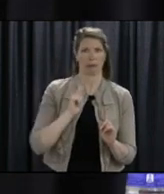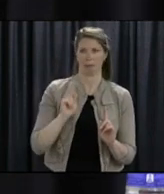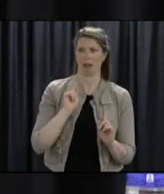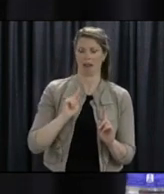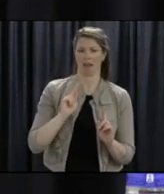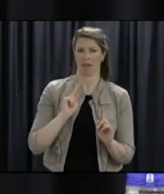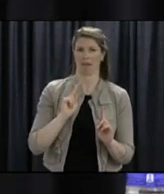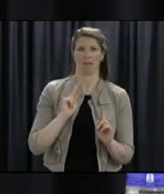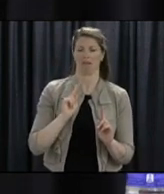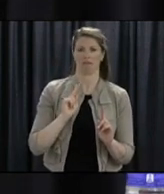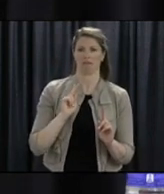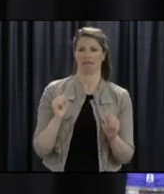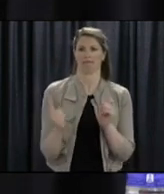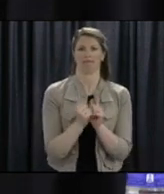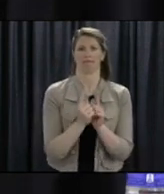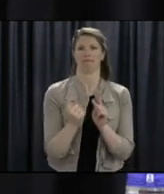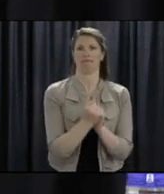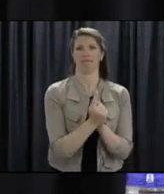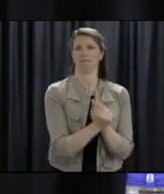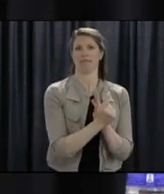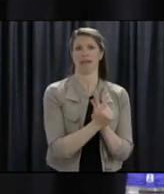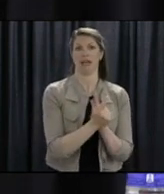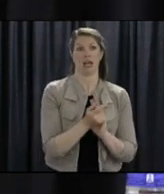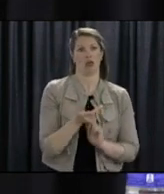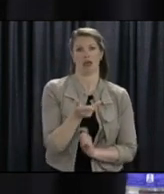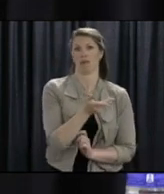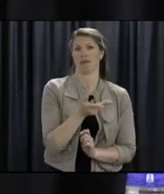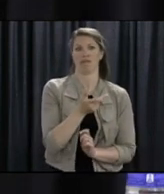all of those people have been advised and